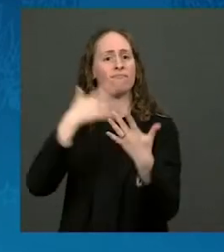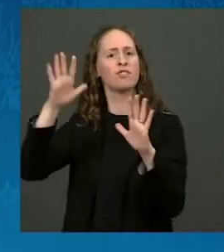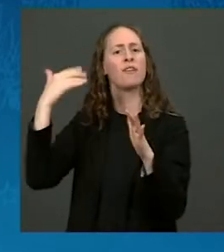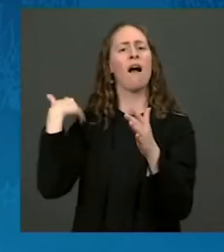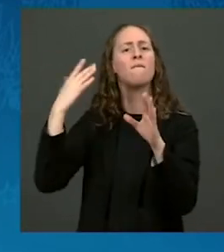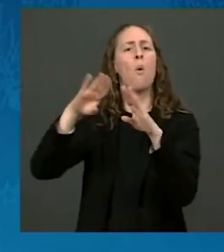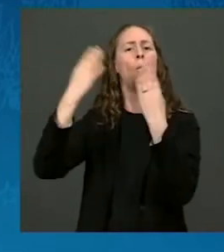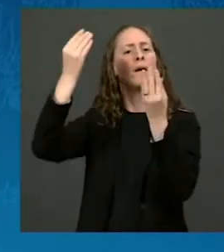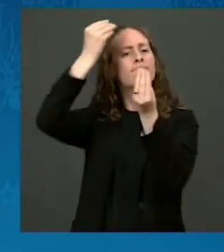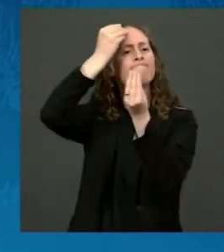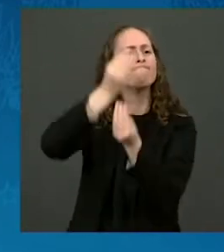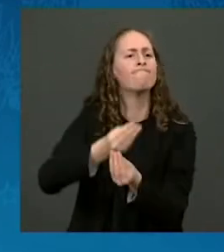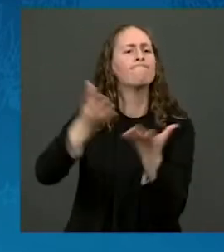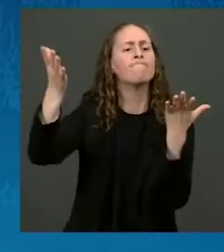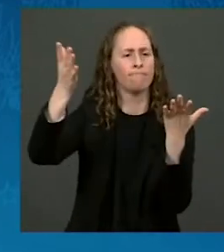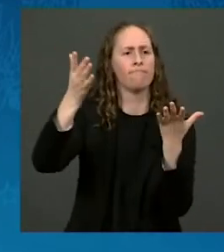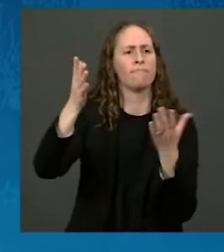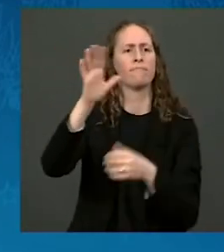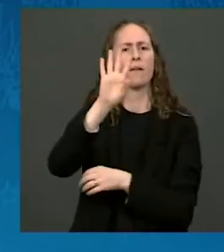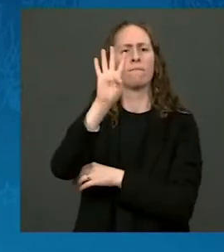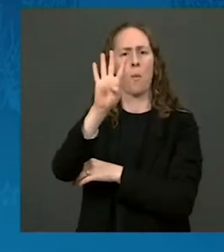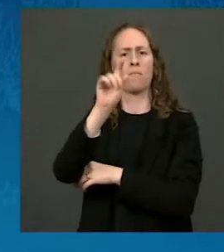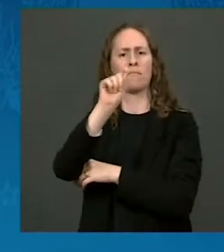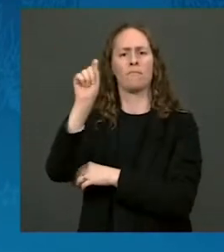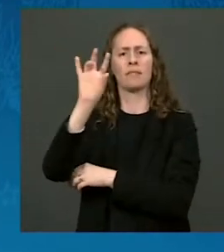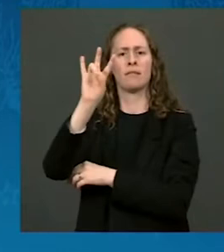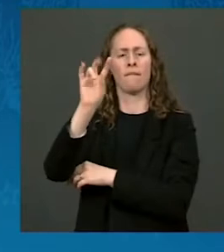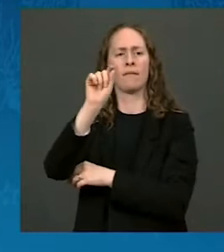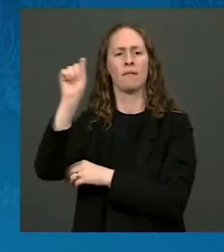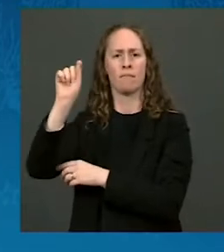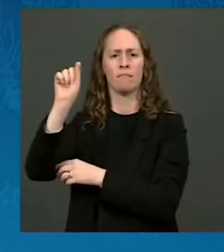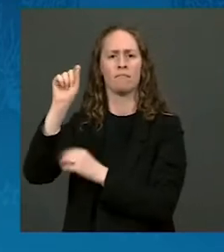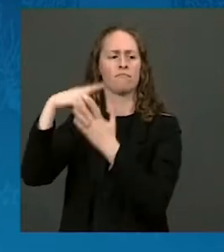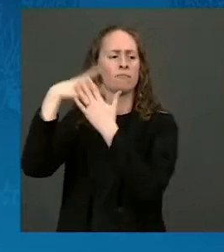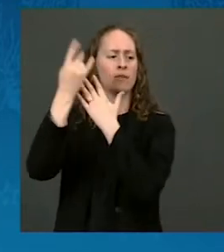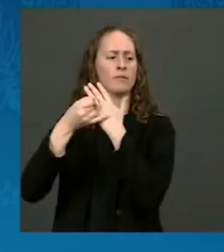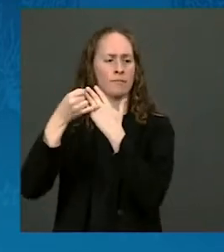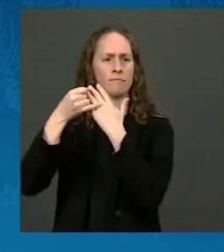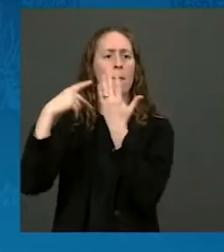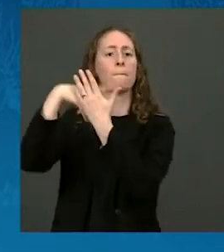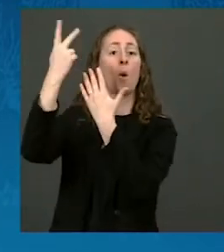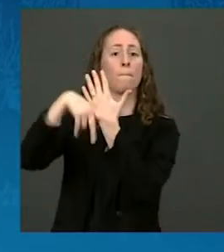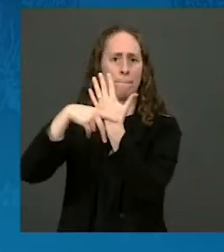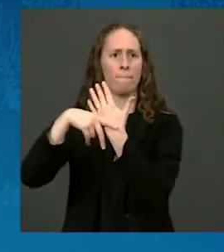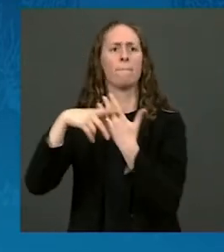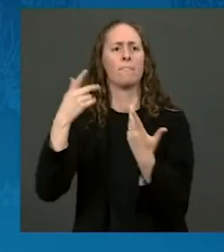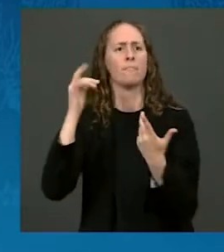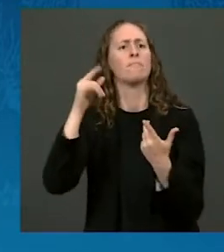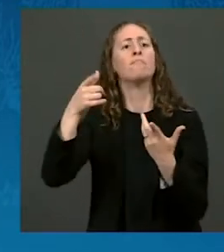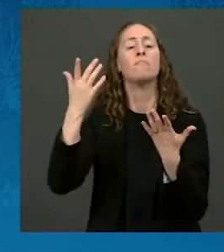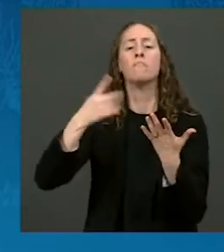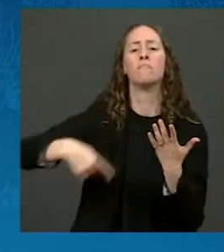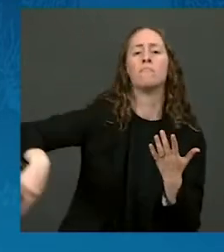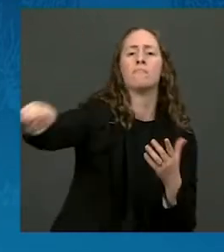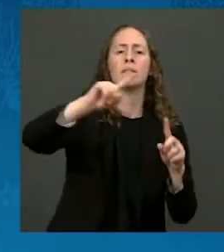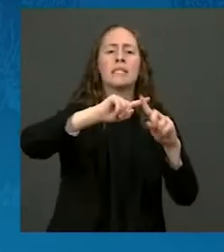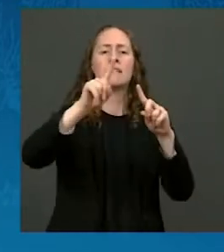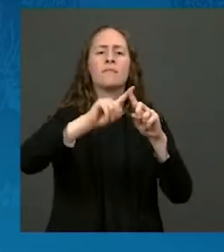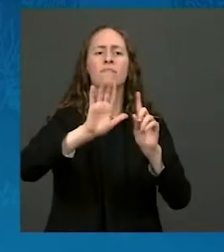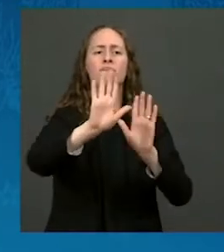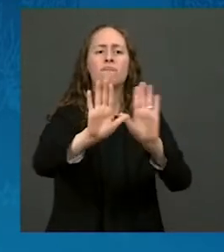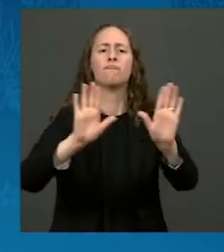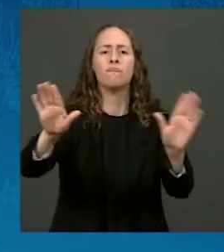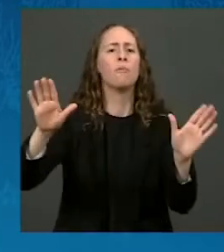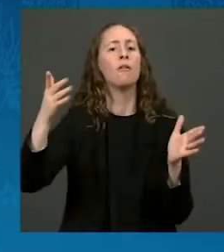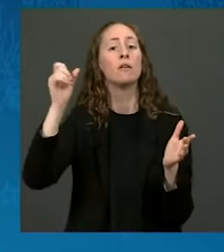477 program. And I don't need to tell you, this program gives tribes the power to make decisions about how